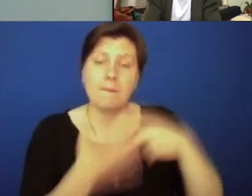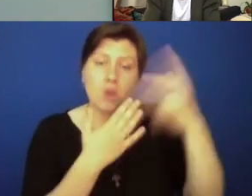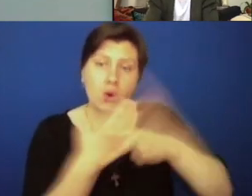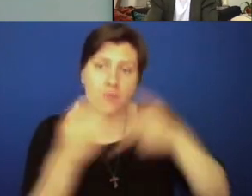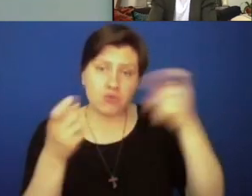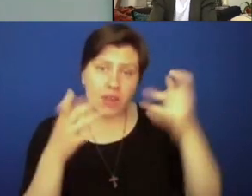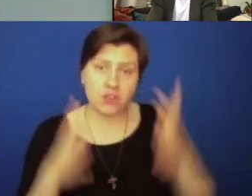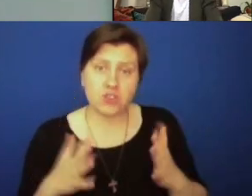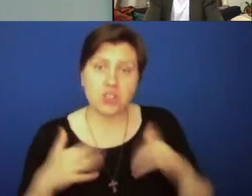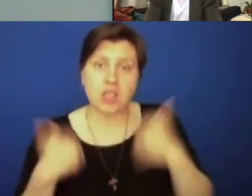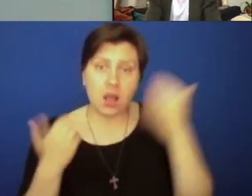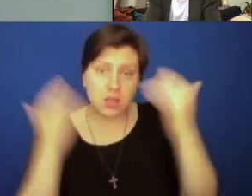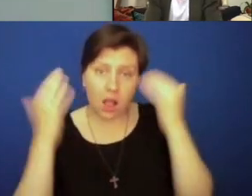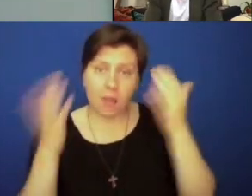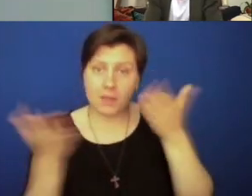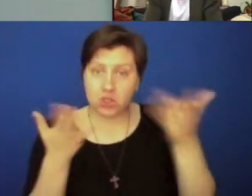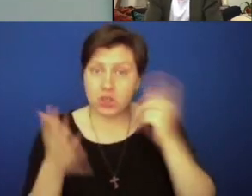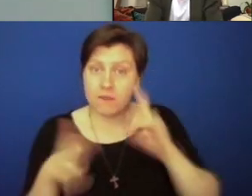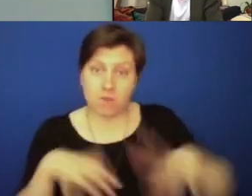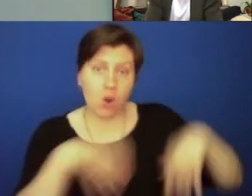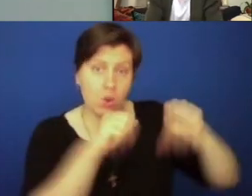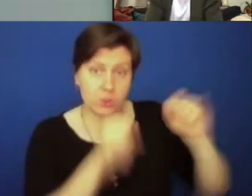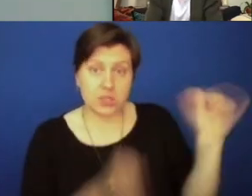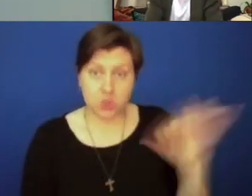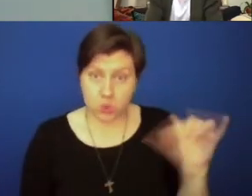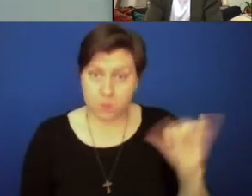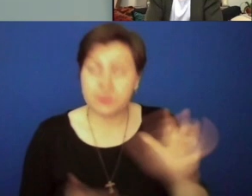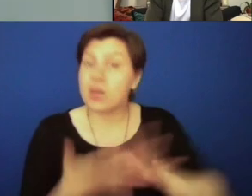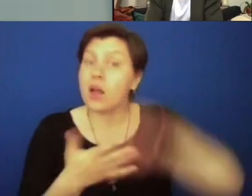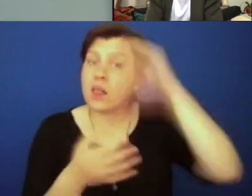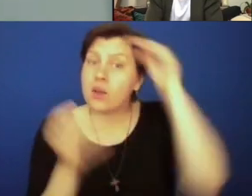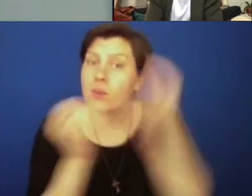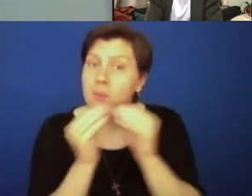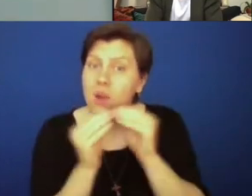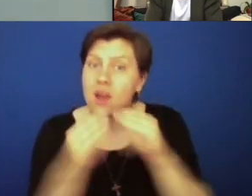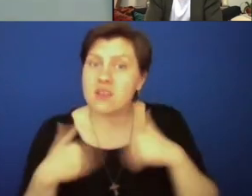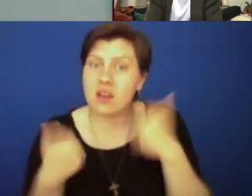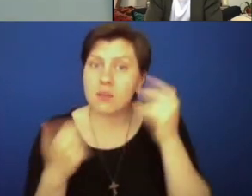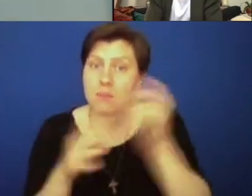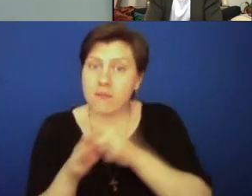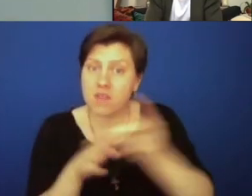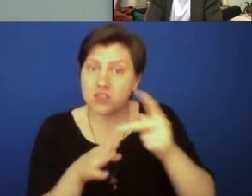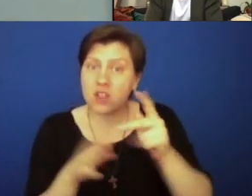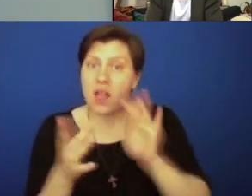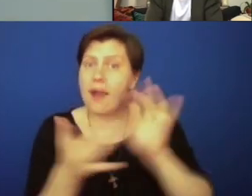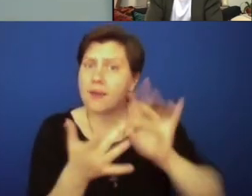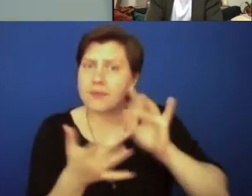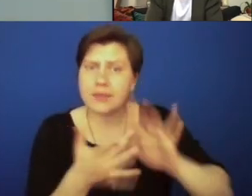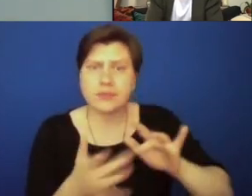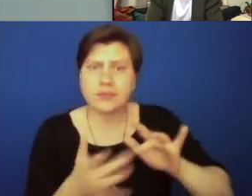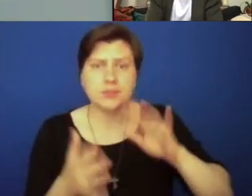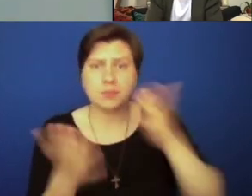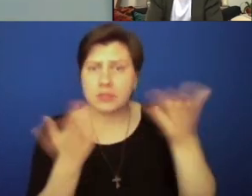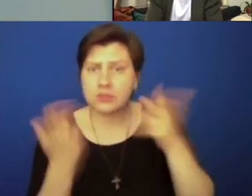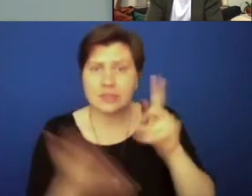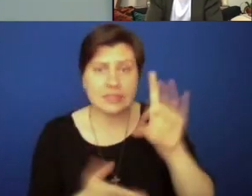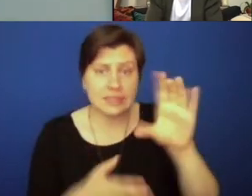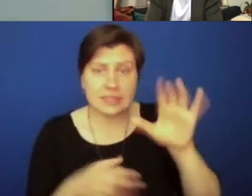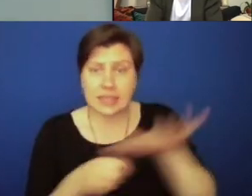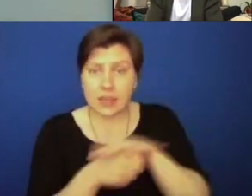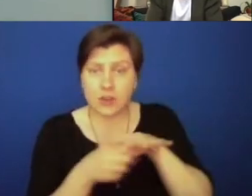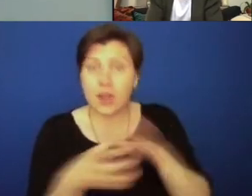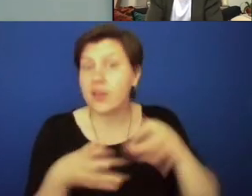Ministry in the Archdiocese, for co-hosting tonight's event. To learn more about Young Professionals Outreach, Young Adult Ministry in the D.C. area,